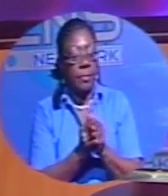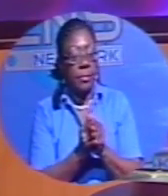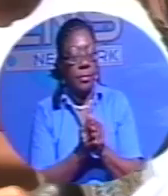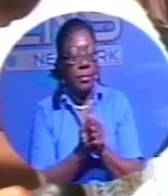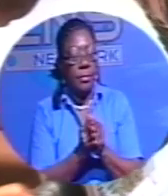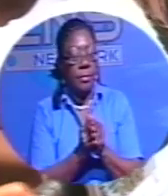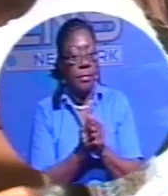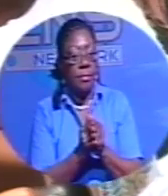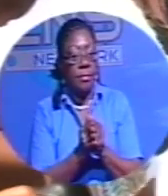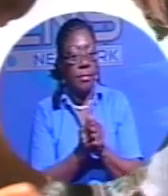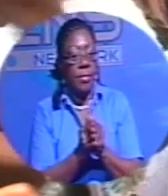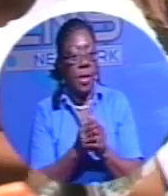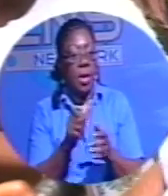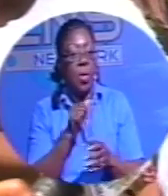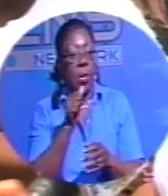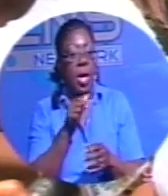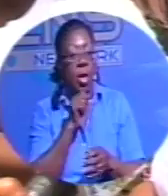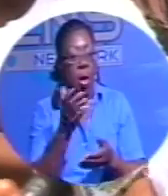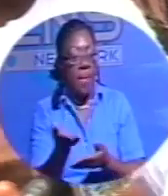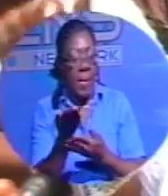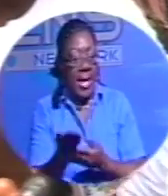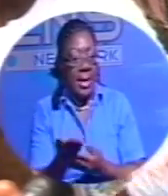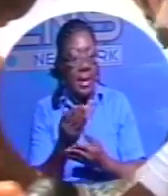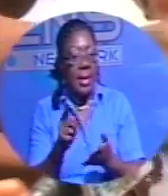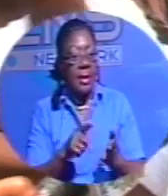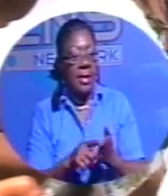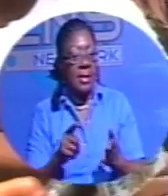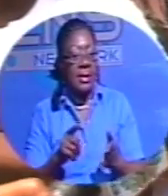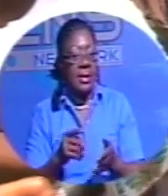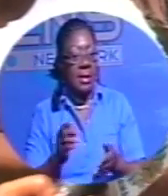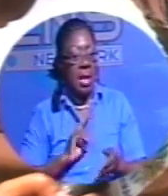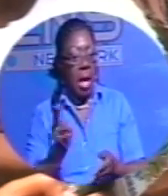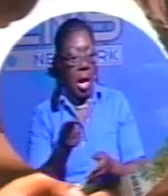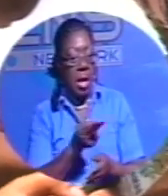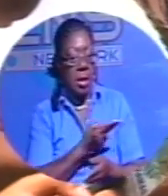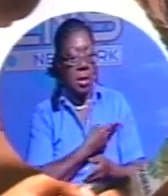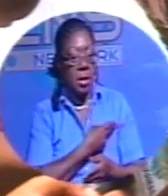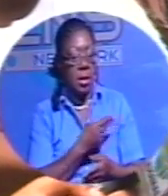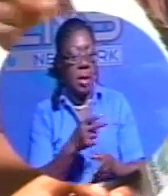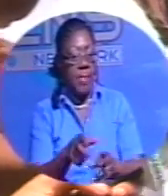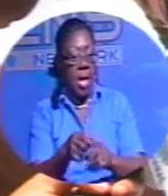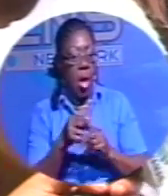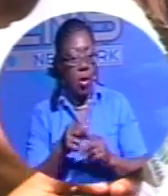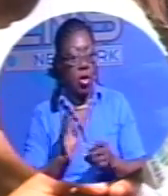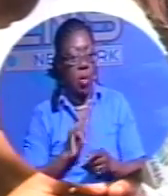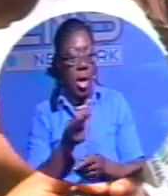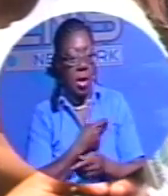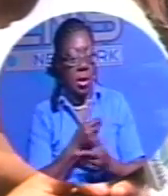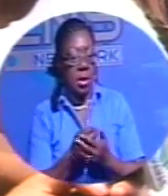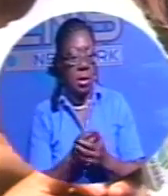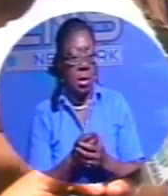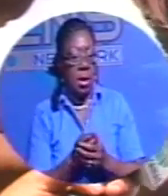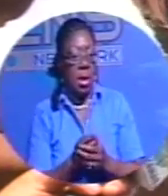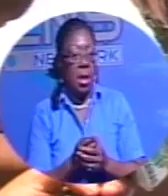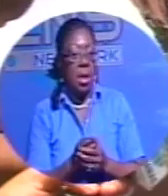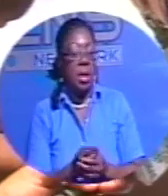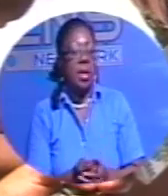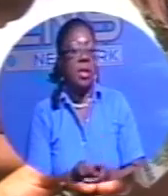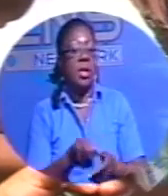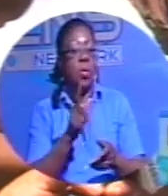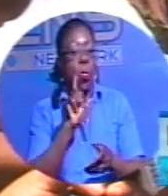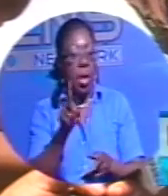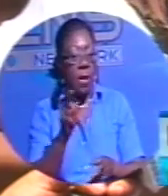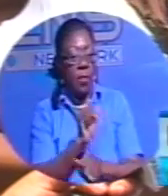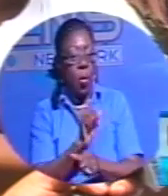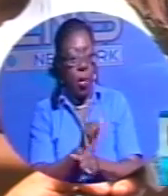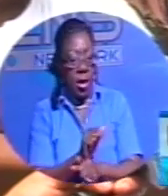I'm not begging. This is ours. By the Lord, this belongs to us. That's Alberta Ramming, one of 300 former city